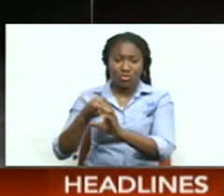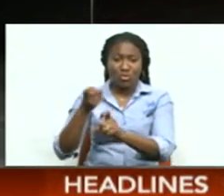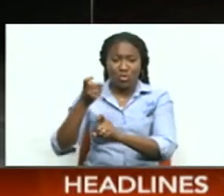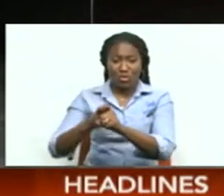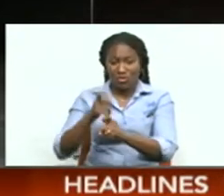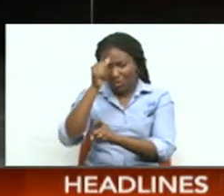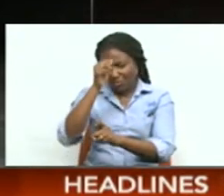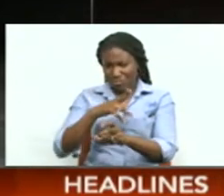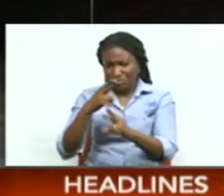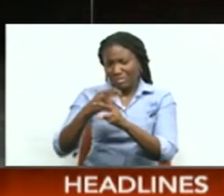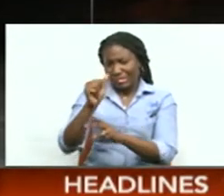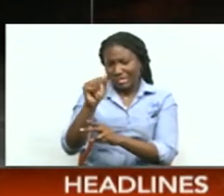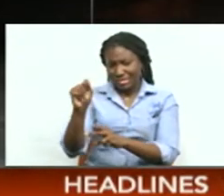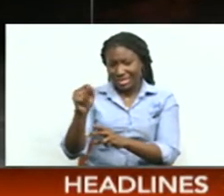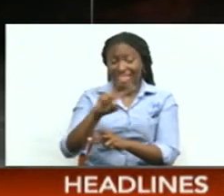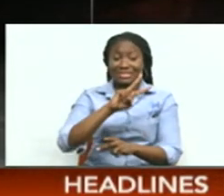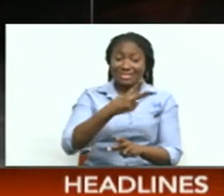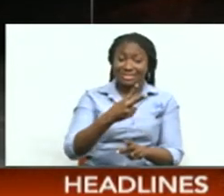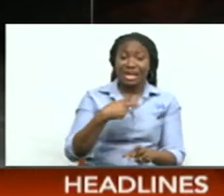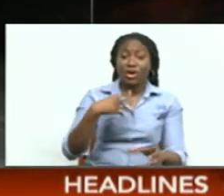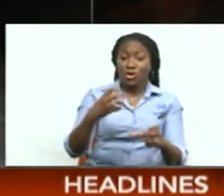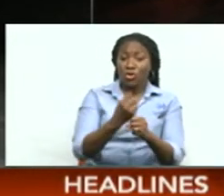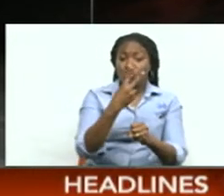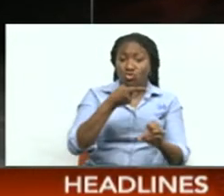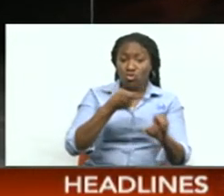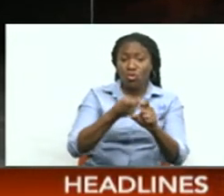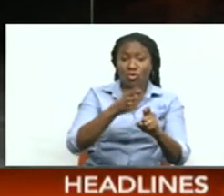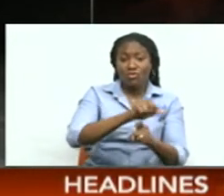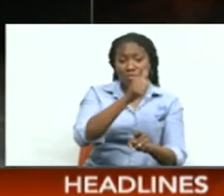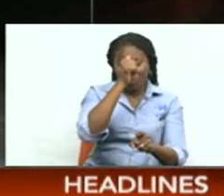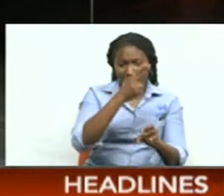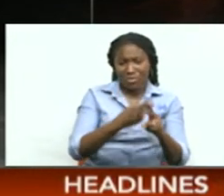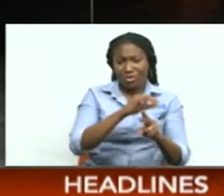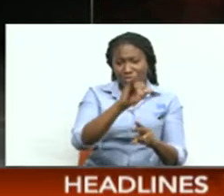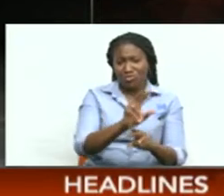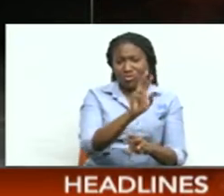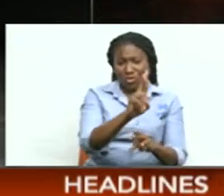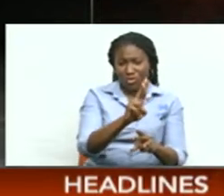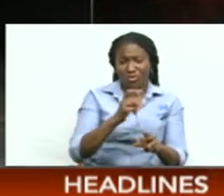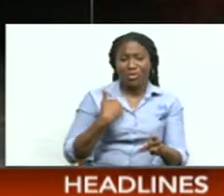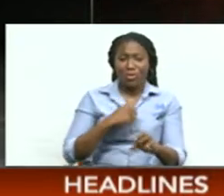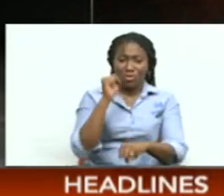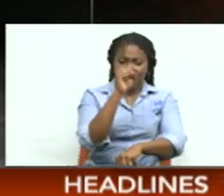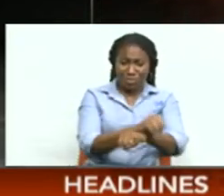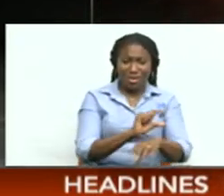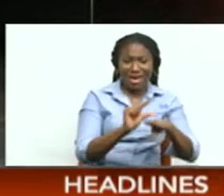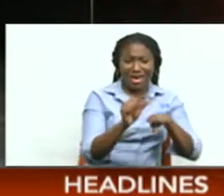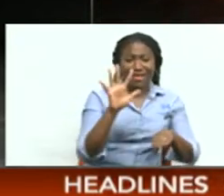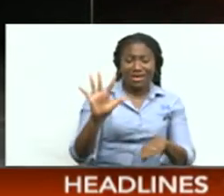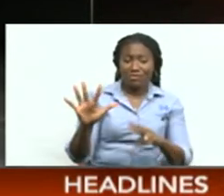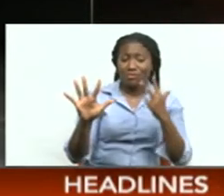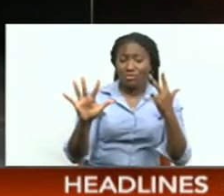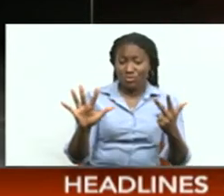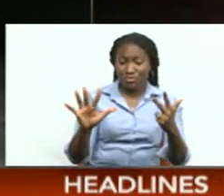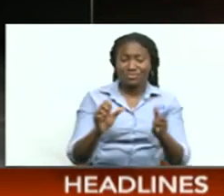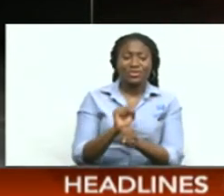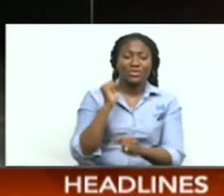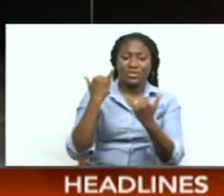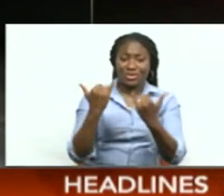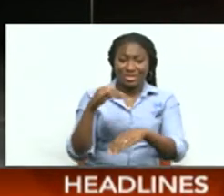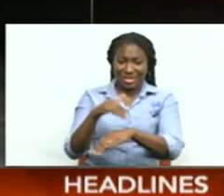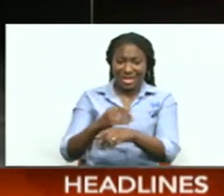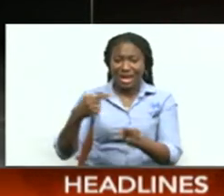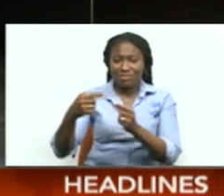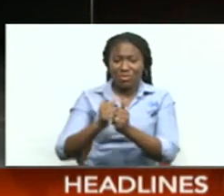proceedings and a double from Jordan Reynos To cap things off a 5-3 win over Guyana TNT ends round-robin play tonight